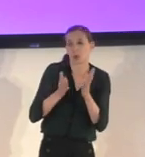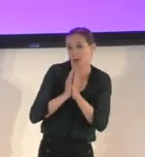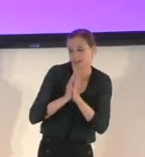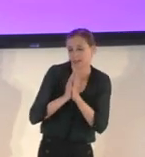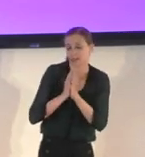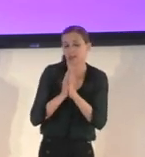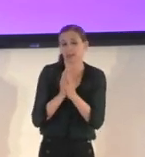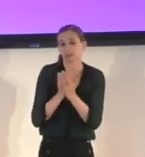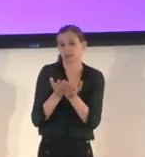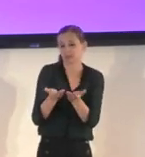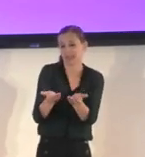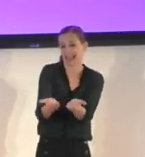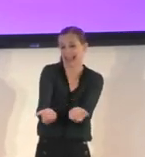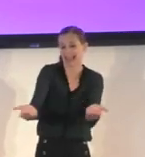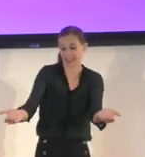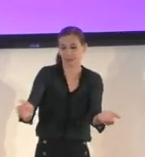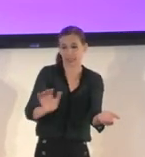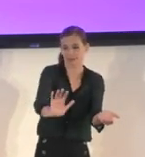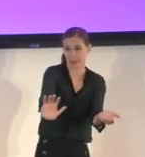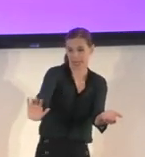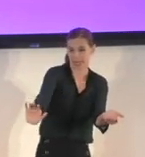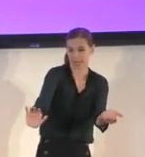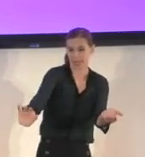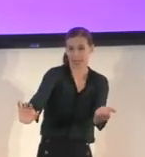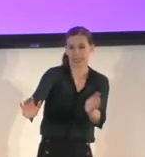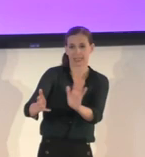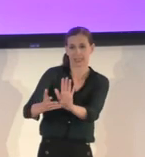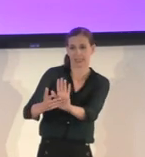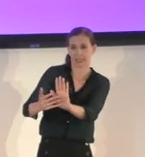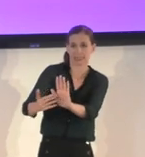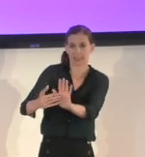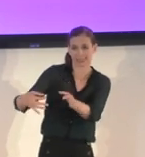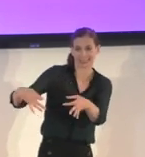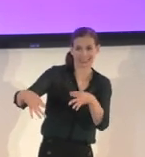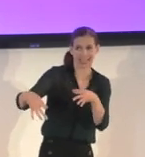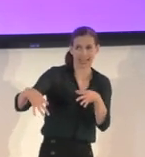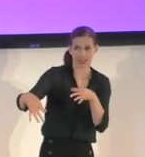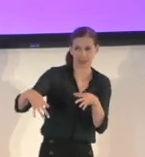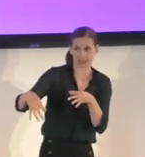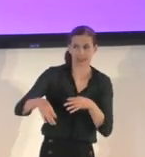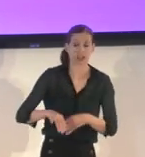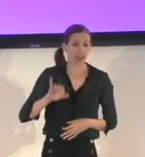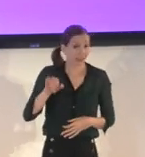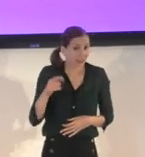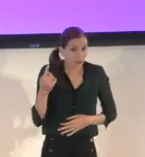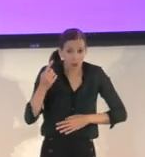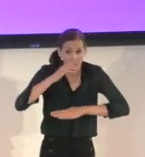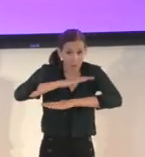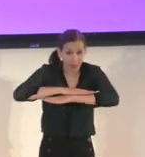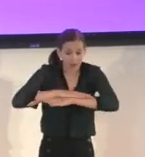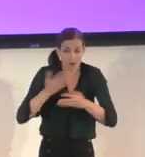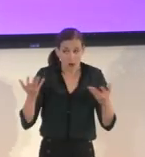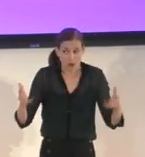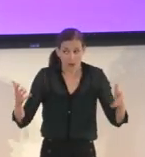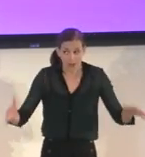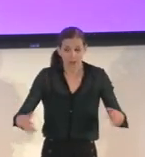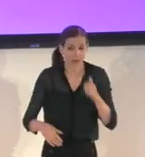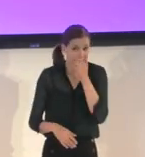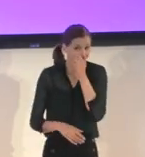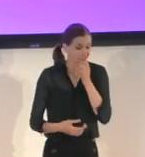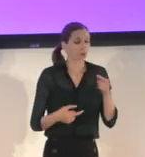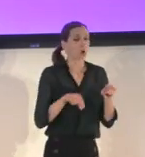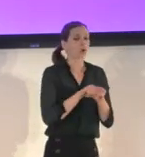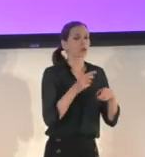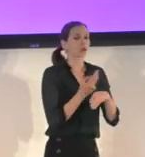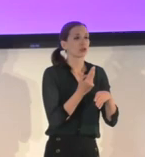have been scanned effectively, and that was just in the first month and only on that one platform. So we're on also PlayStation